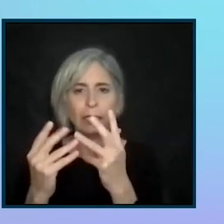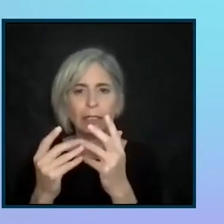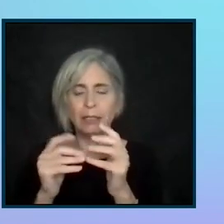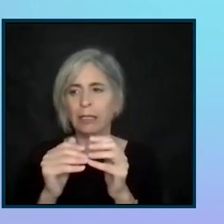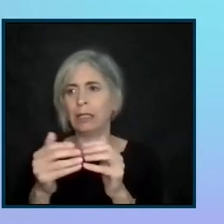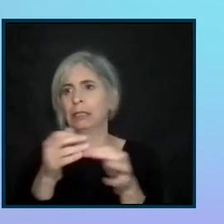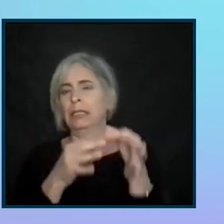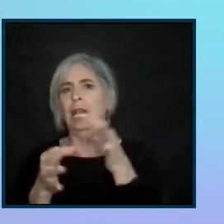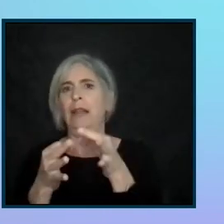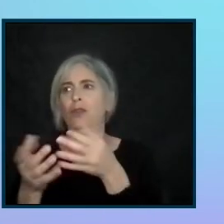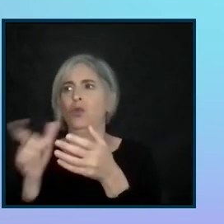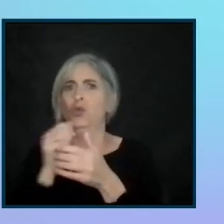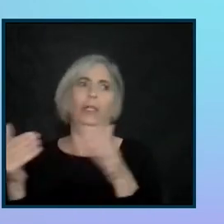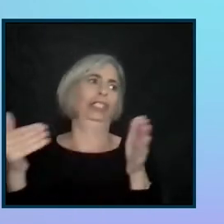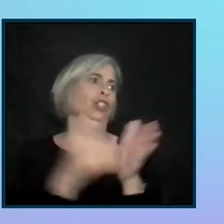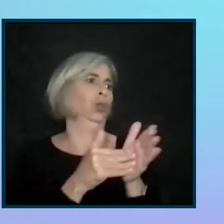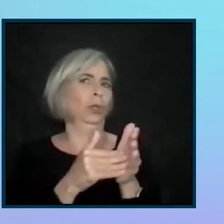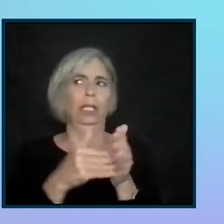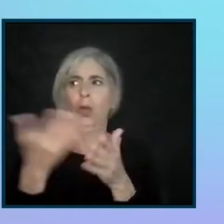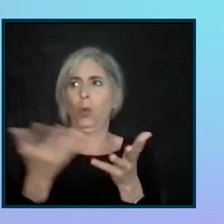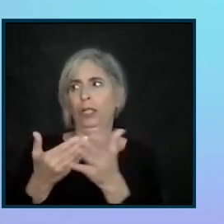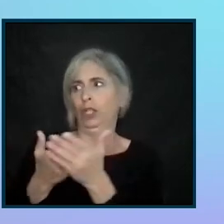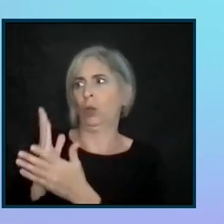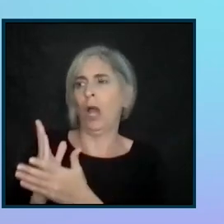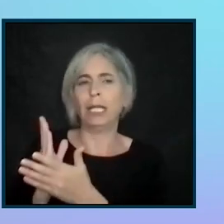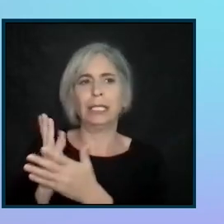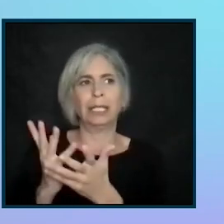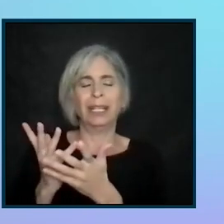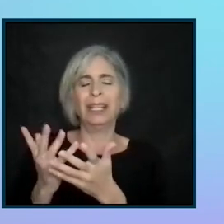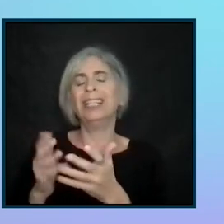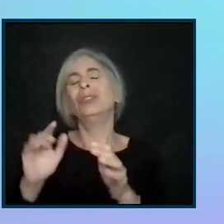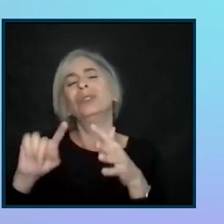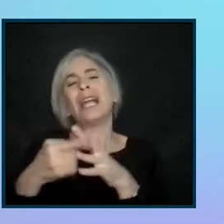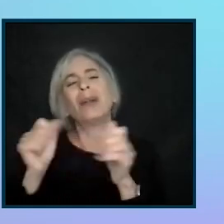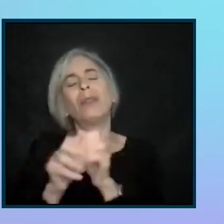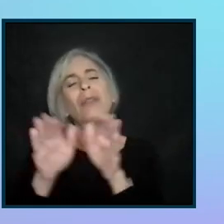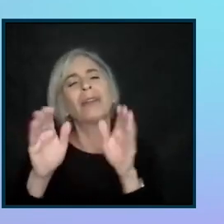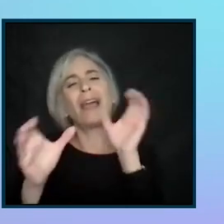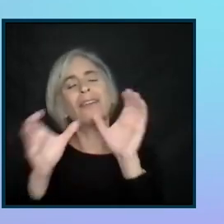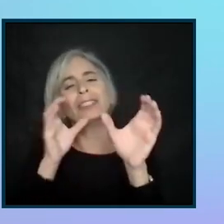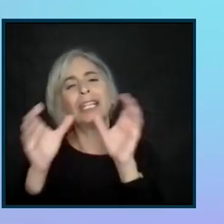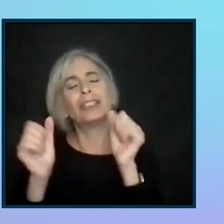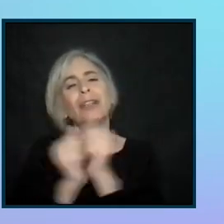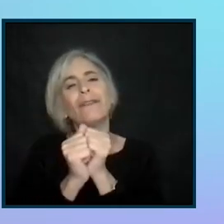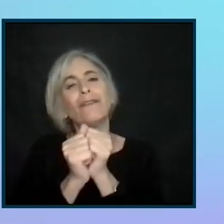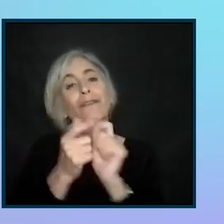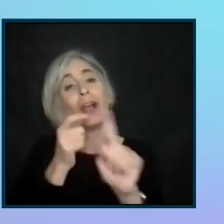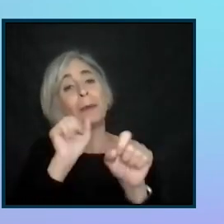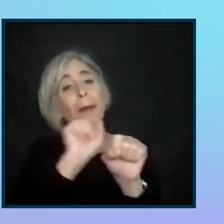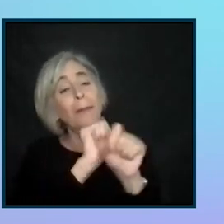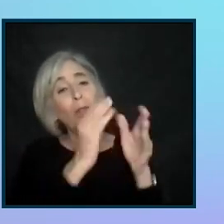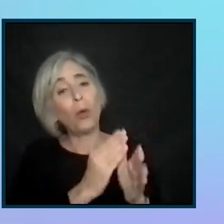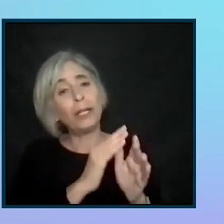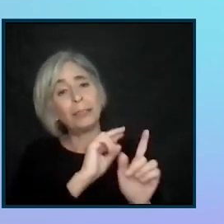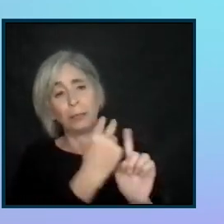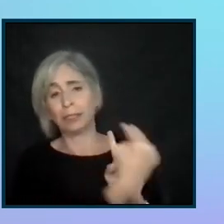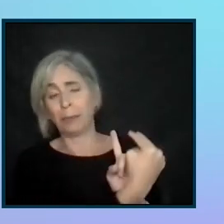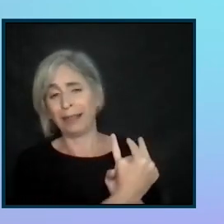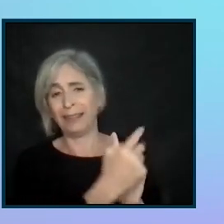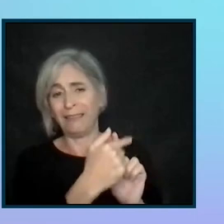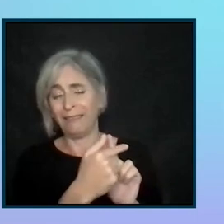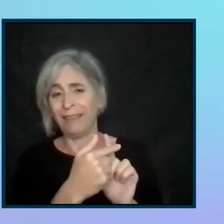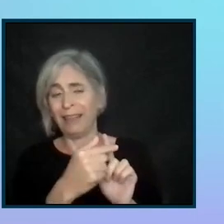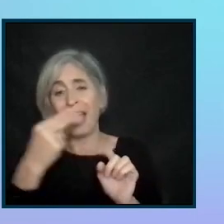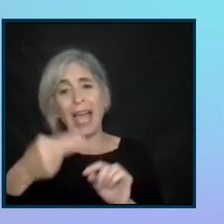on who's bringing the suit, what their rights are, when you can open a conversation on behalf of an employee in a location, then